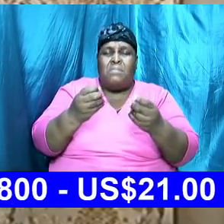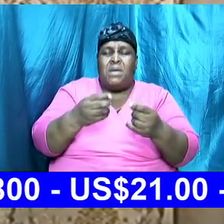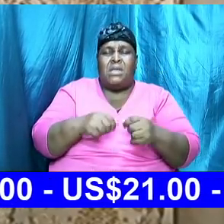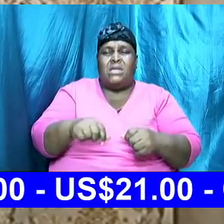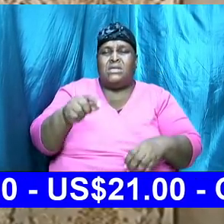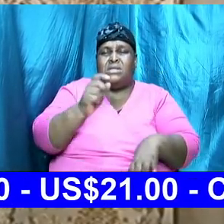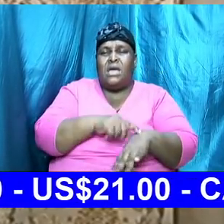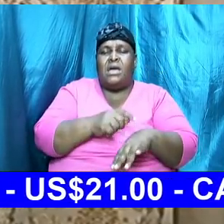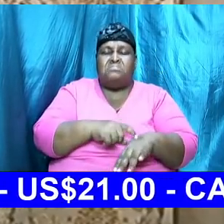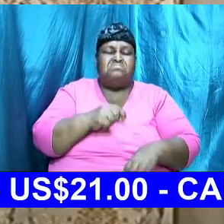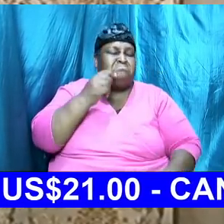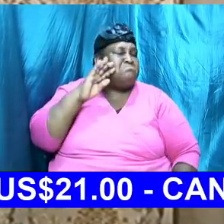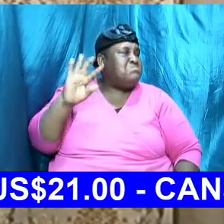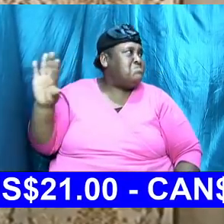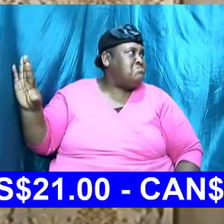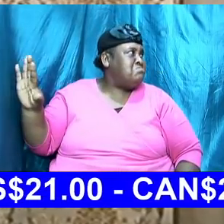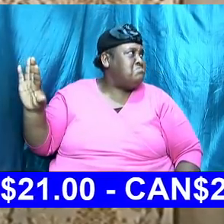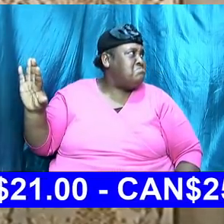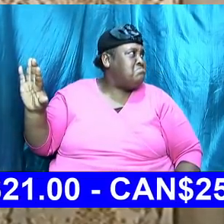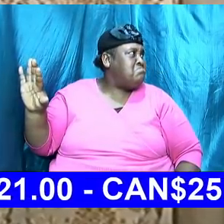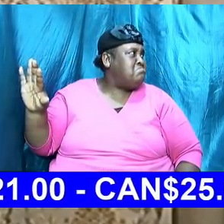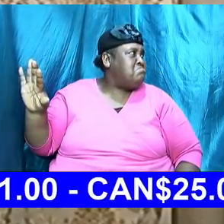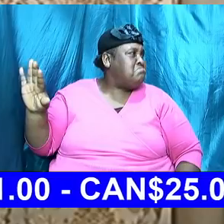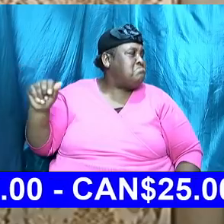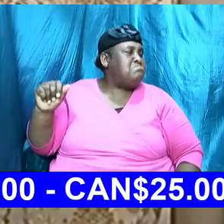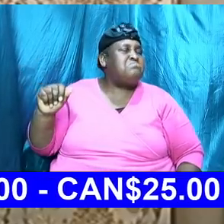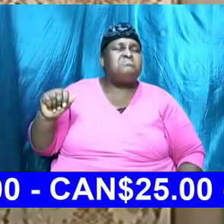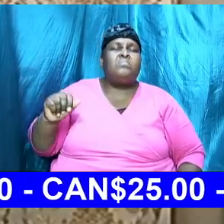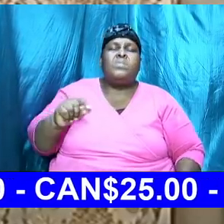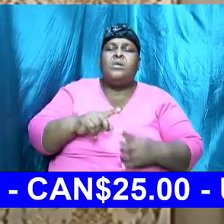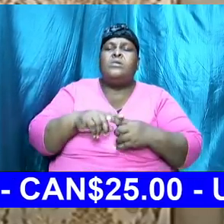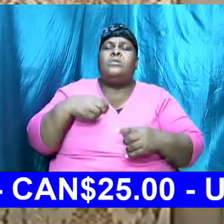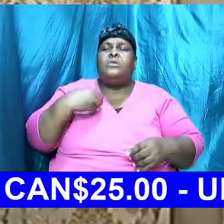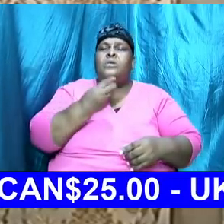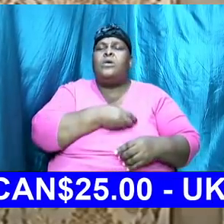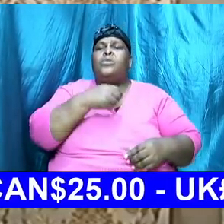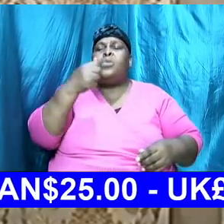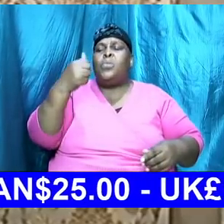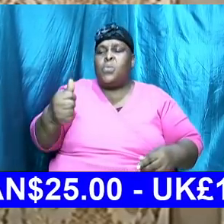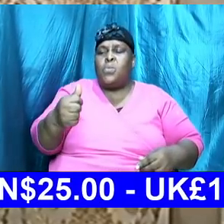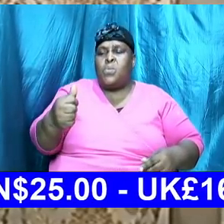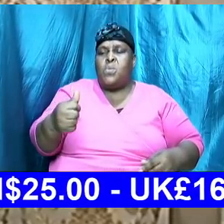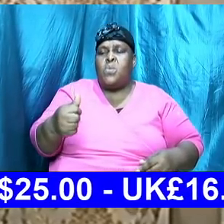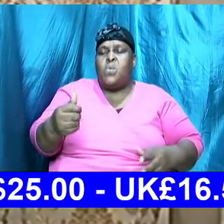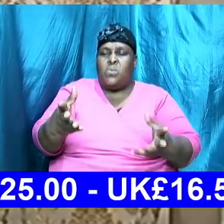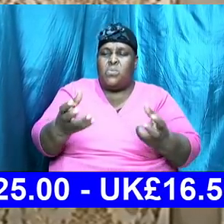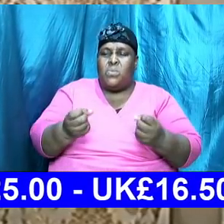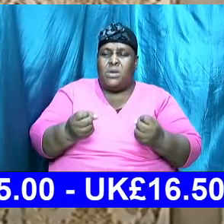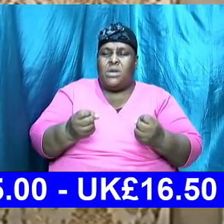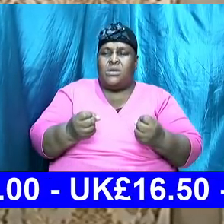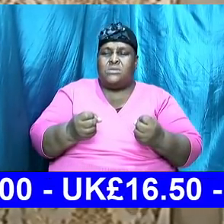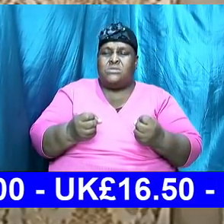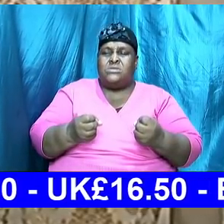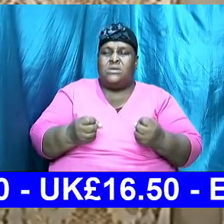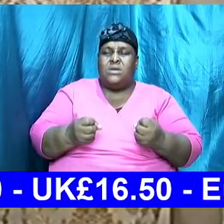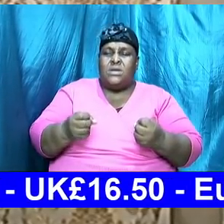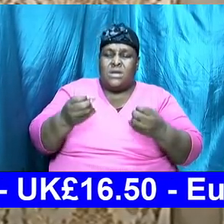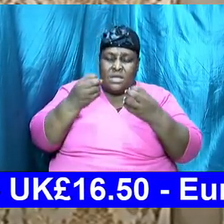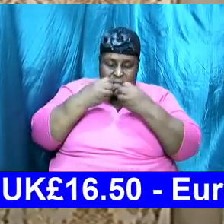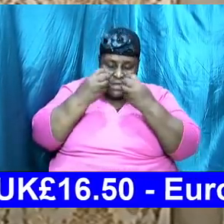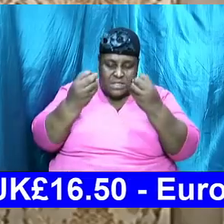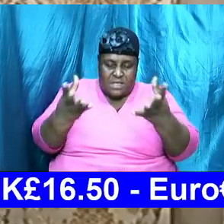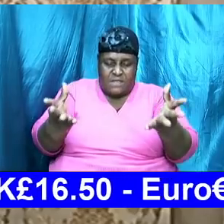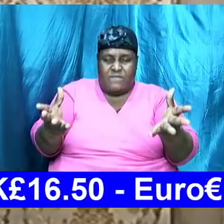we often go around circumvent to our own demise and yet the information is